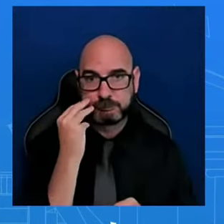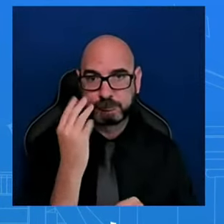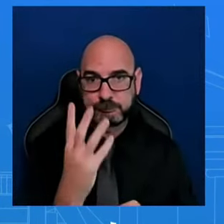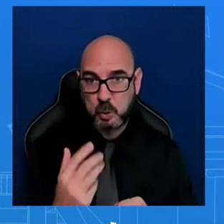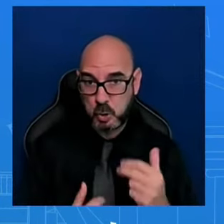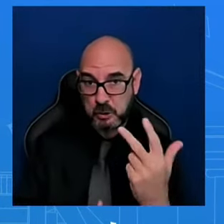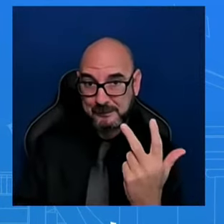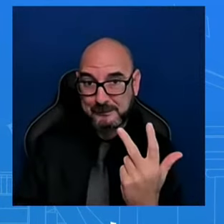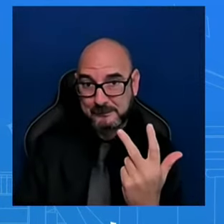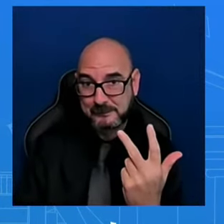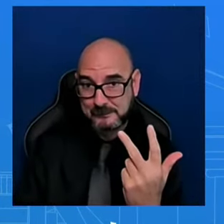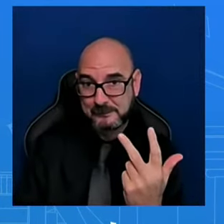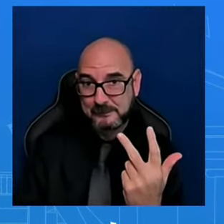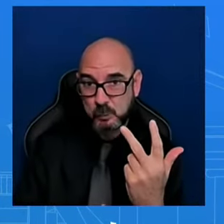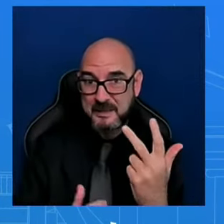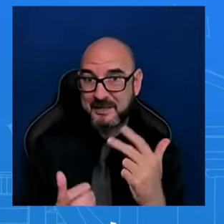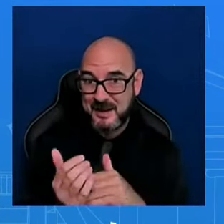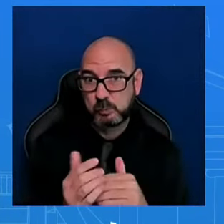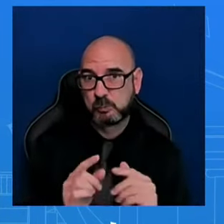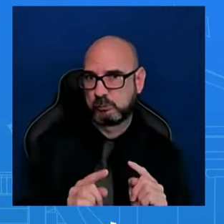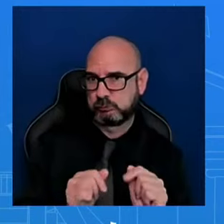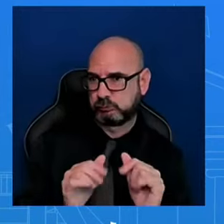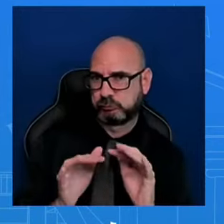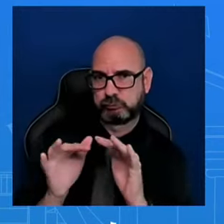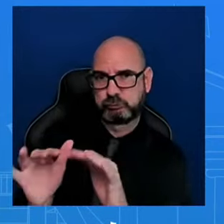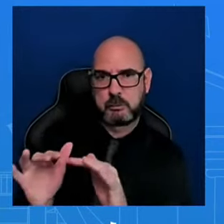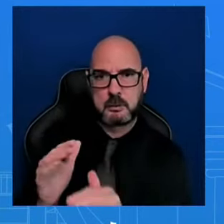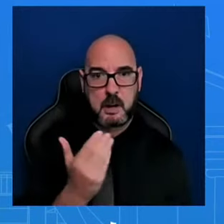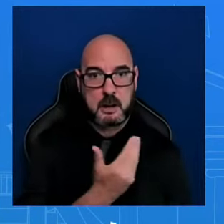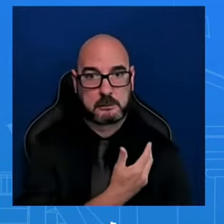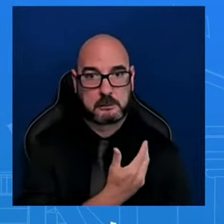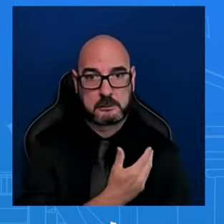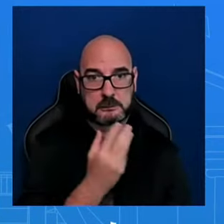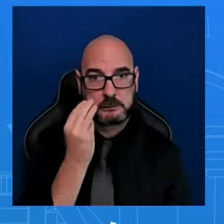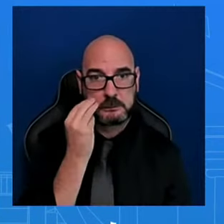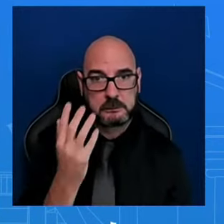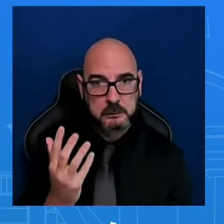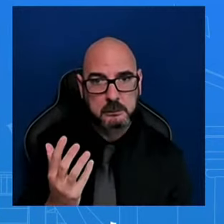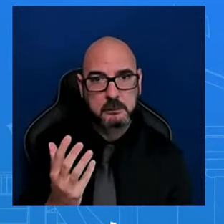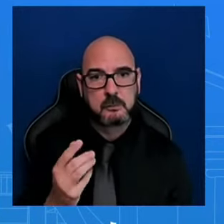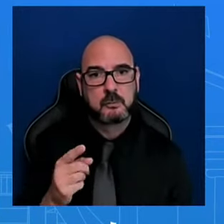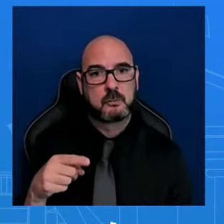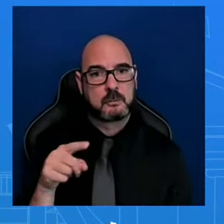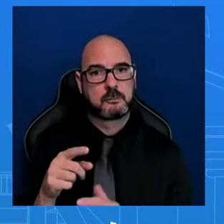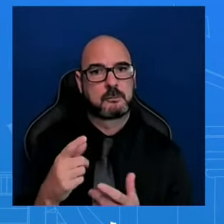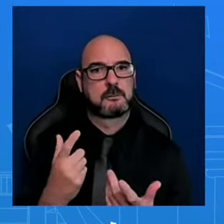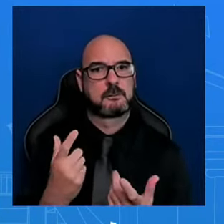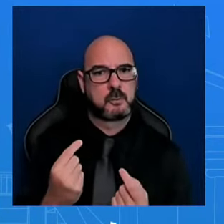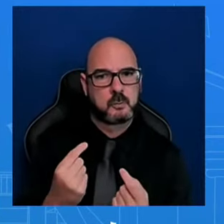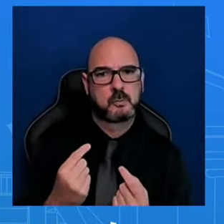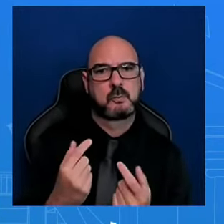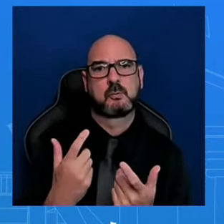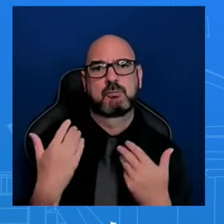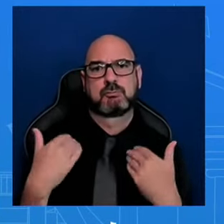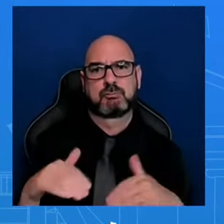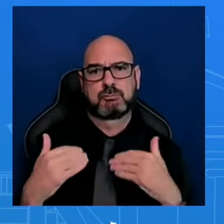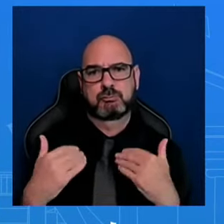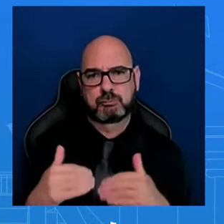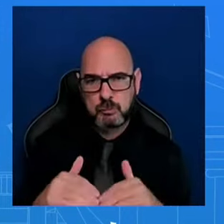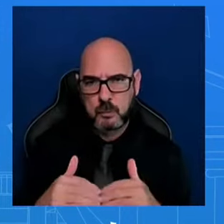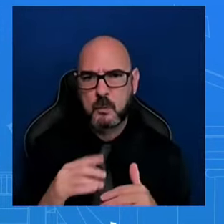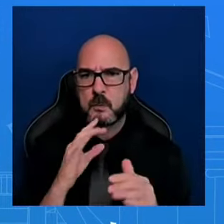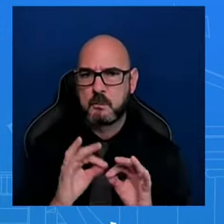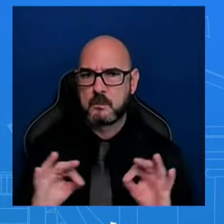were shared directly with the president what they have seen on the ground. That matters, right? It's so – I want to be very clear about that. Look,